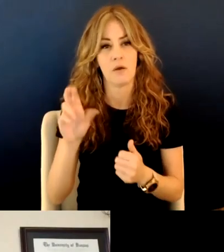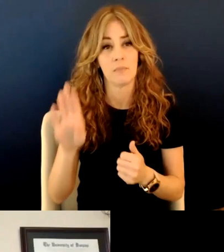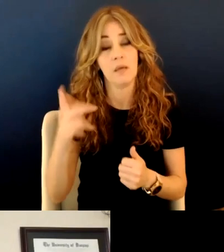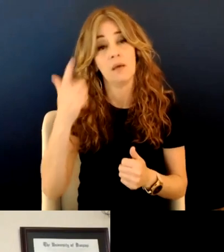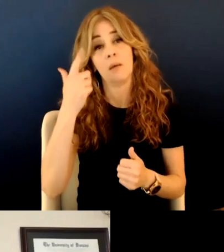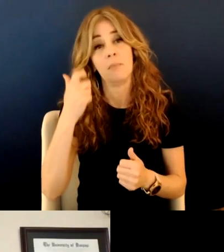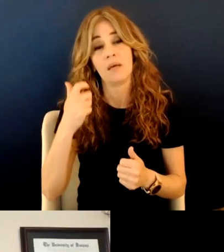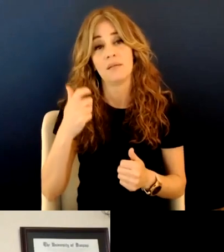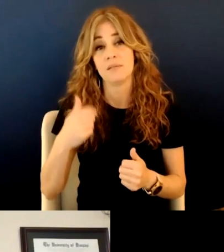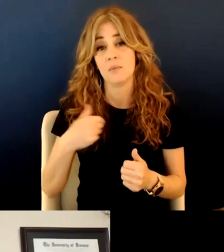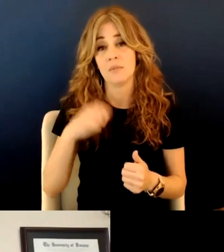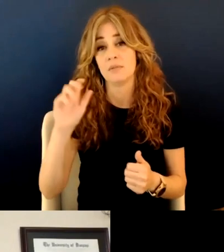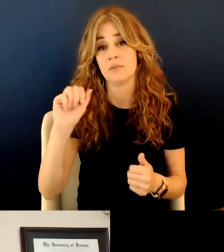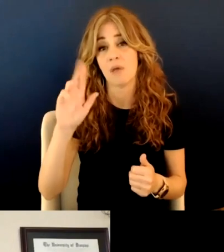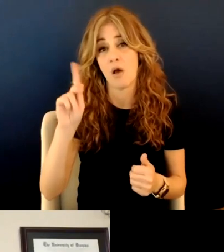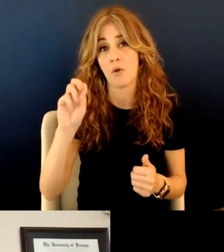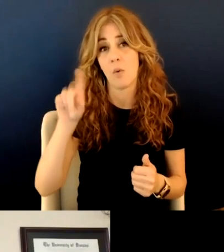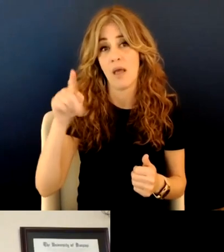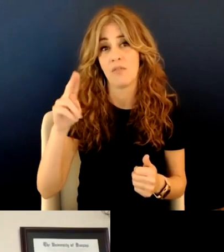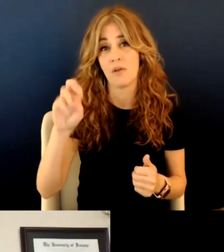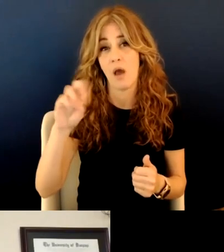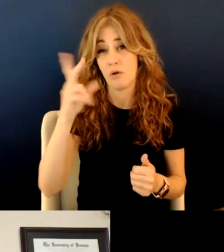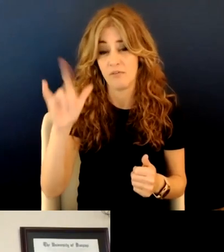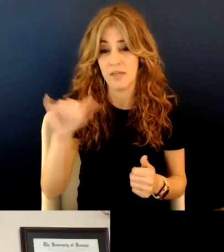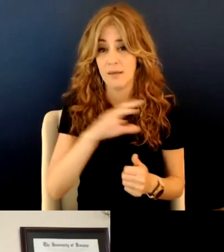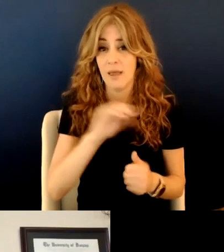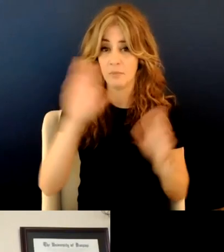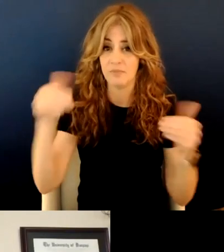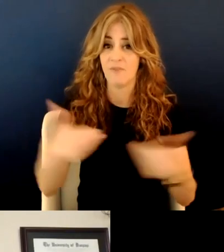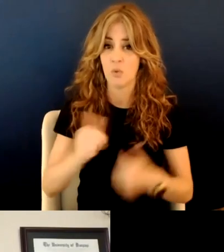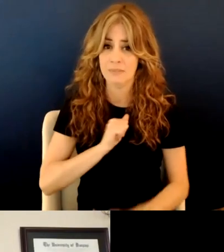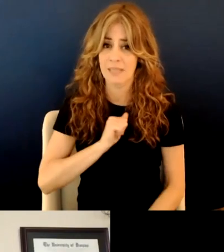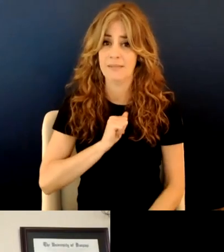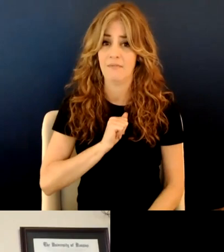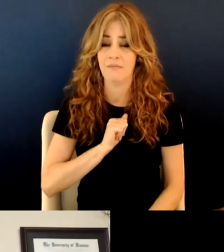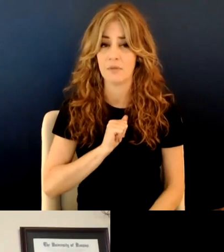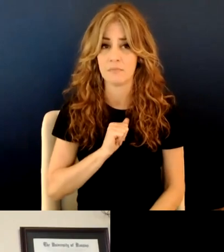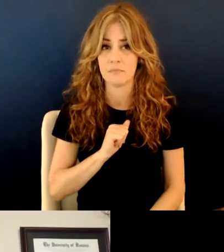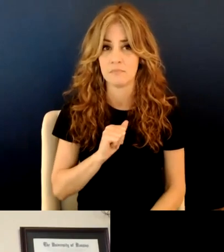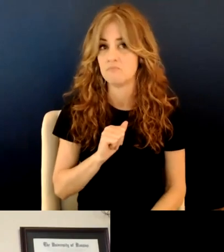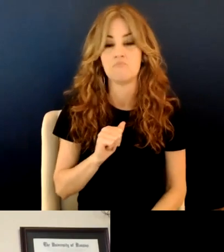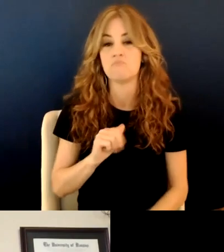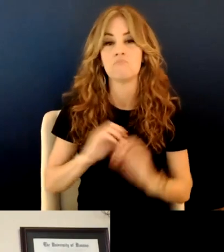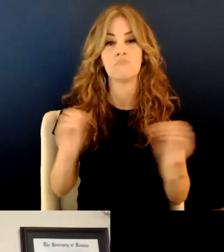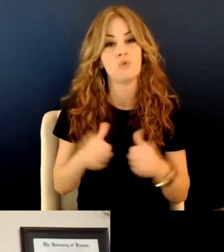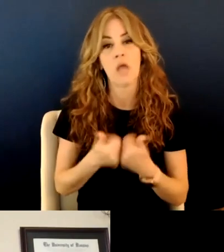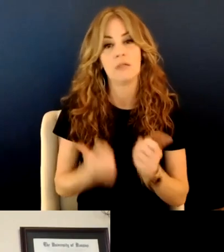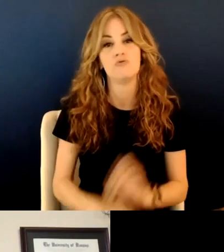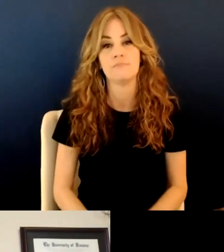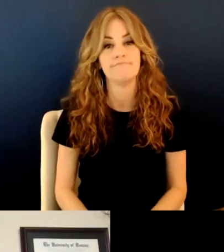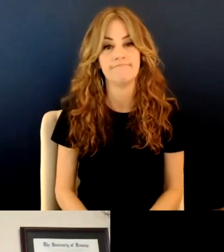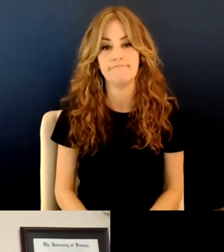autoethnography and because it was totally focused on myself, um, I didn't run into any challenges with